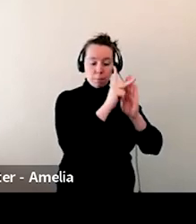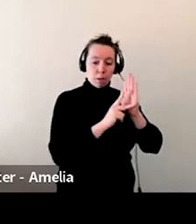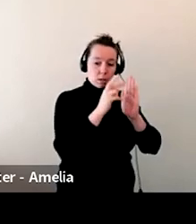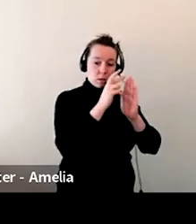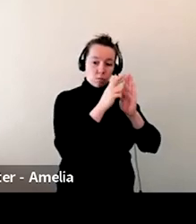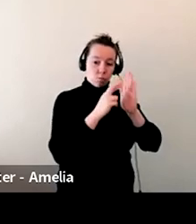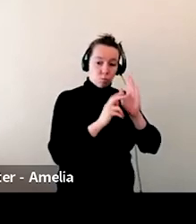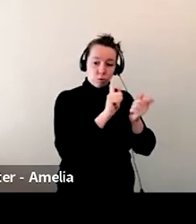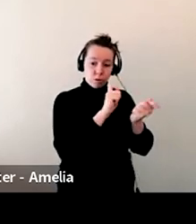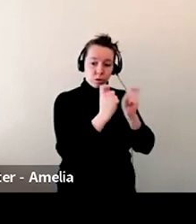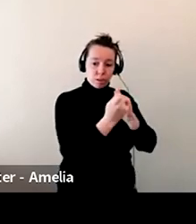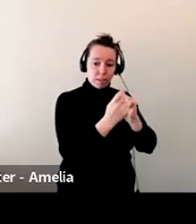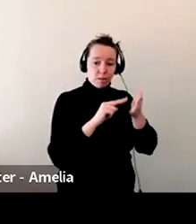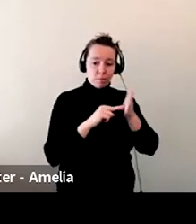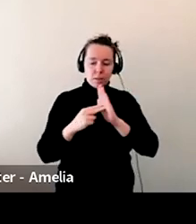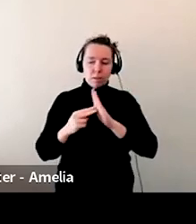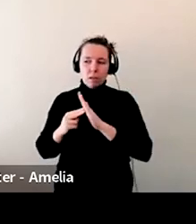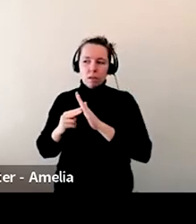Definitely.